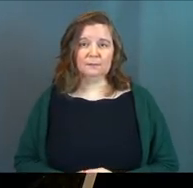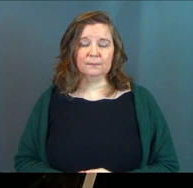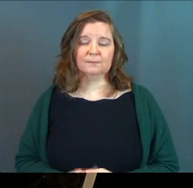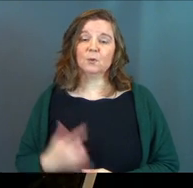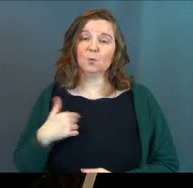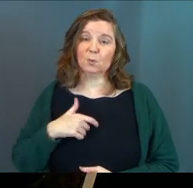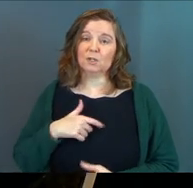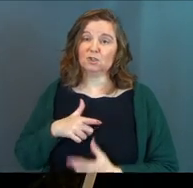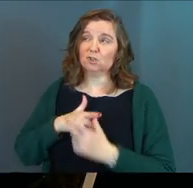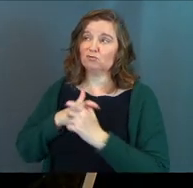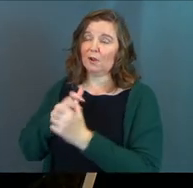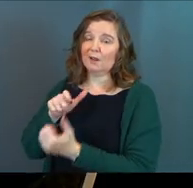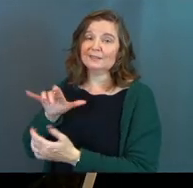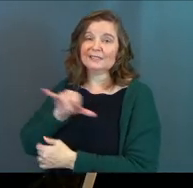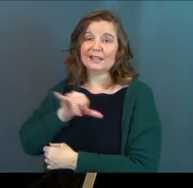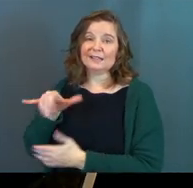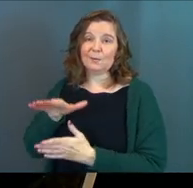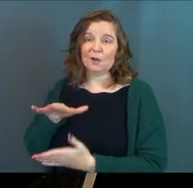We ought to run to Jesus.